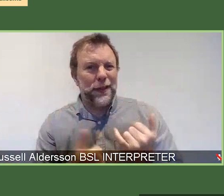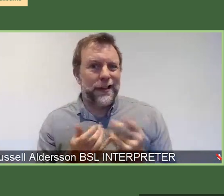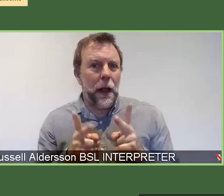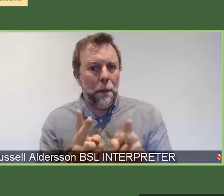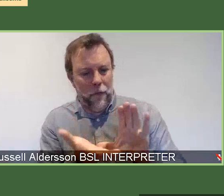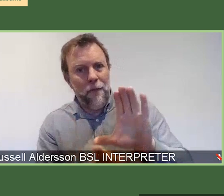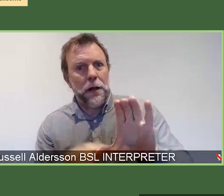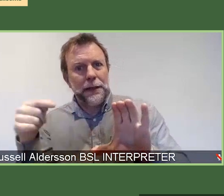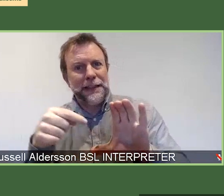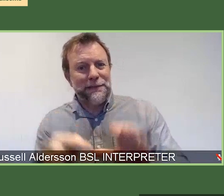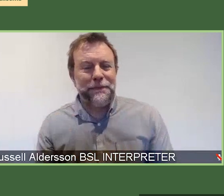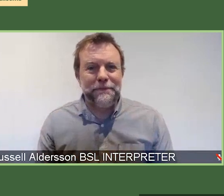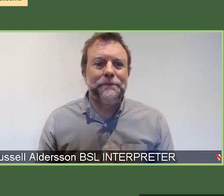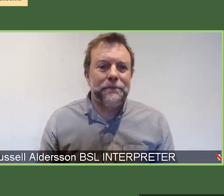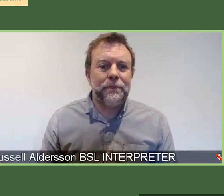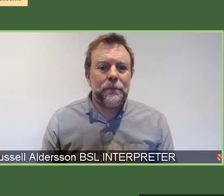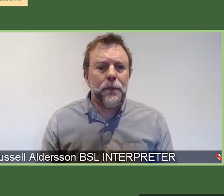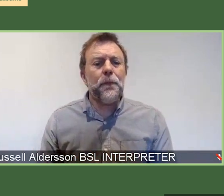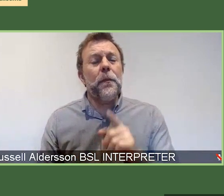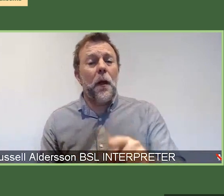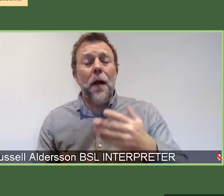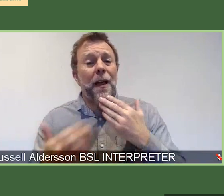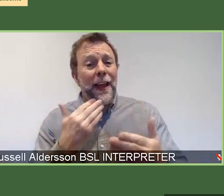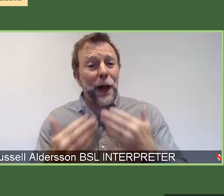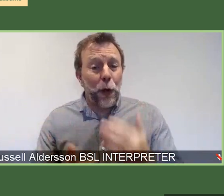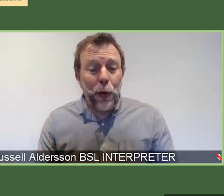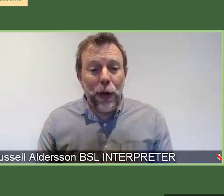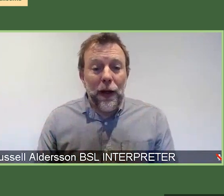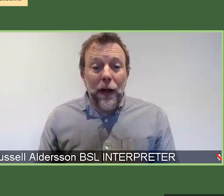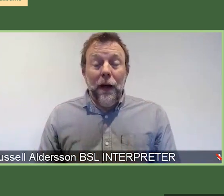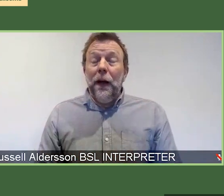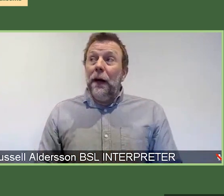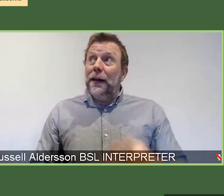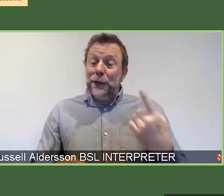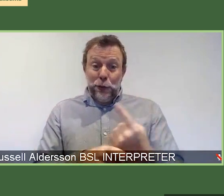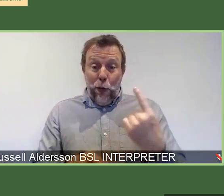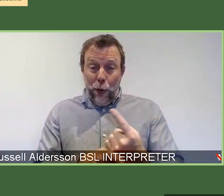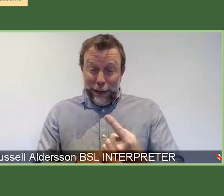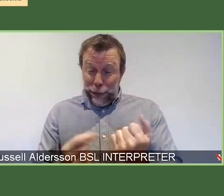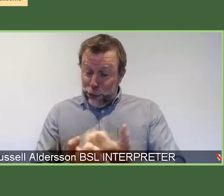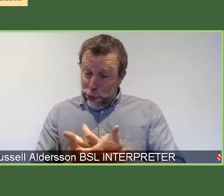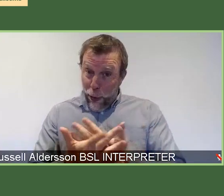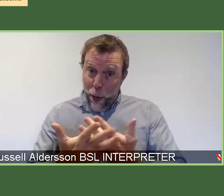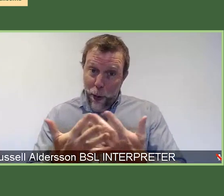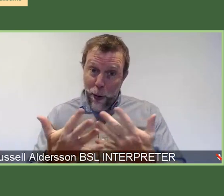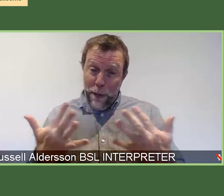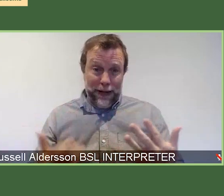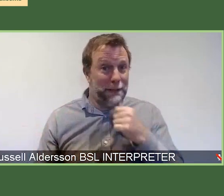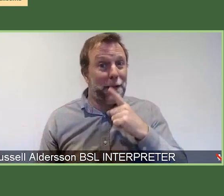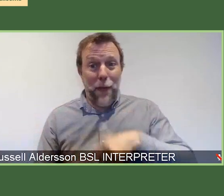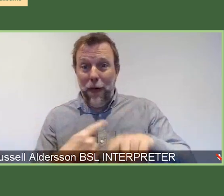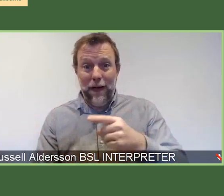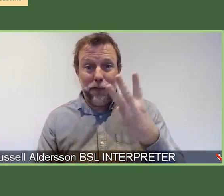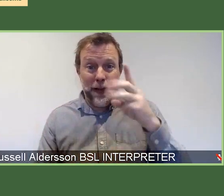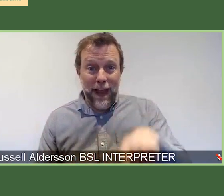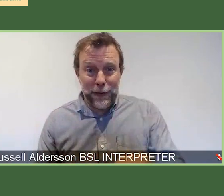Thank you very much. And it's not at all daunting to be talking to 3,000 people on this webinar. But I just wanted to